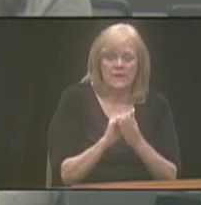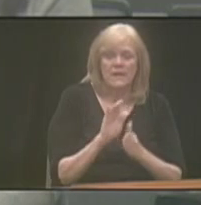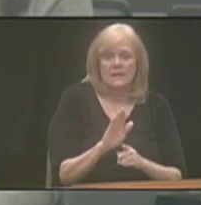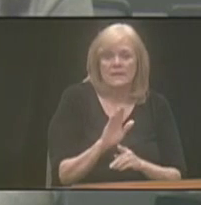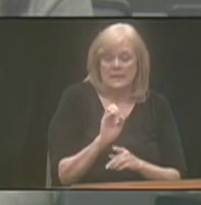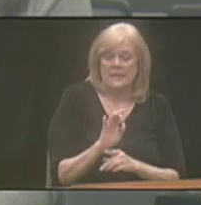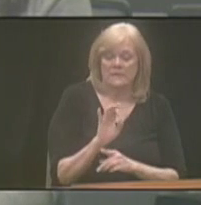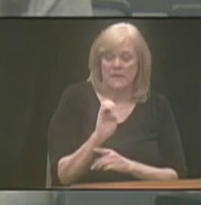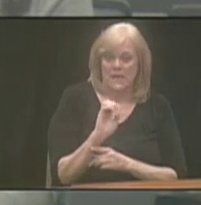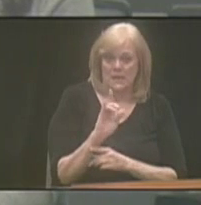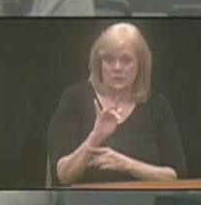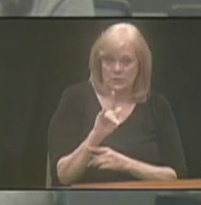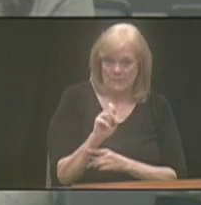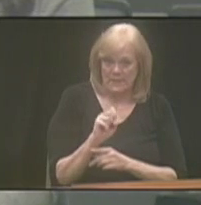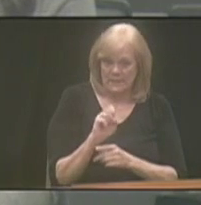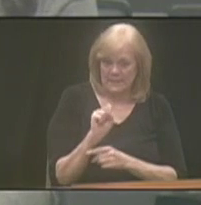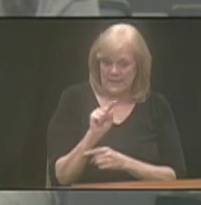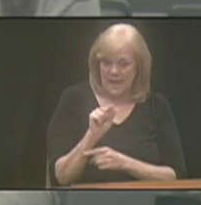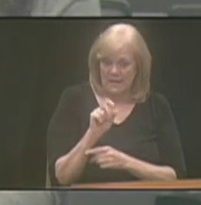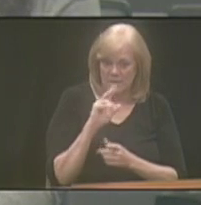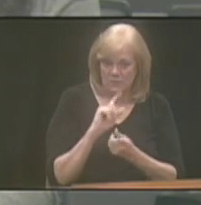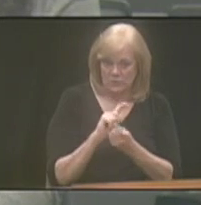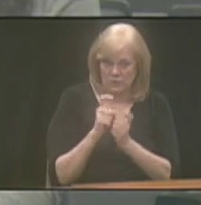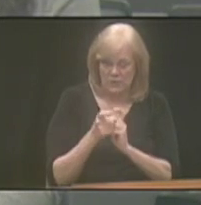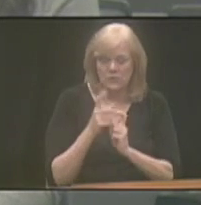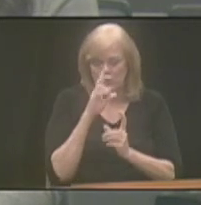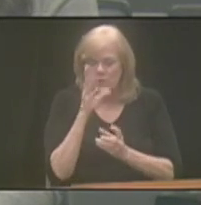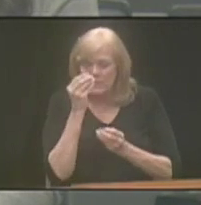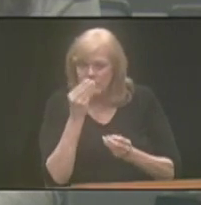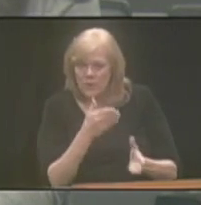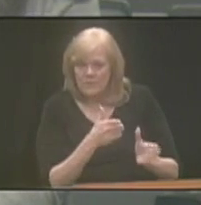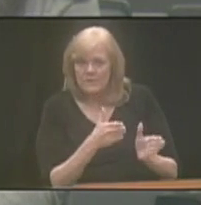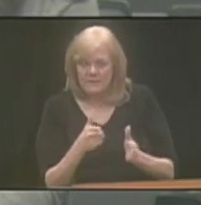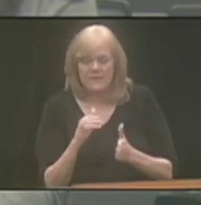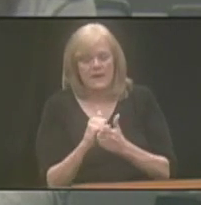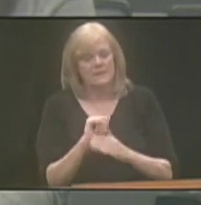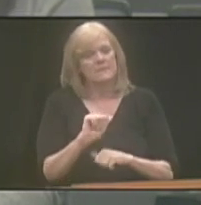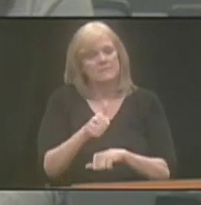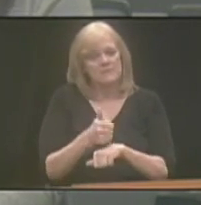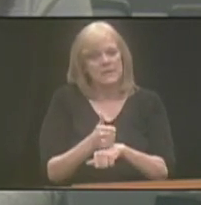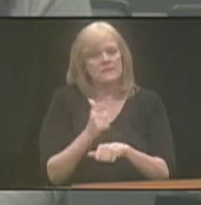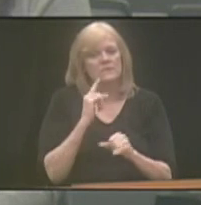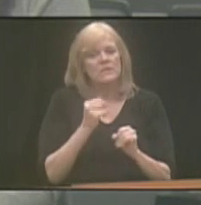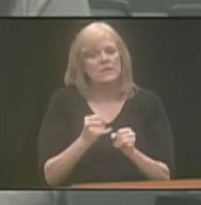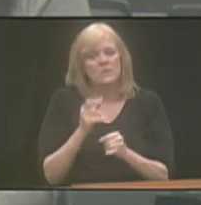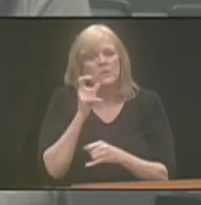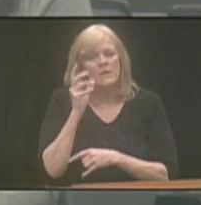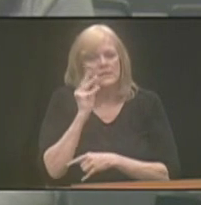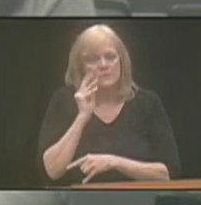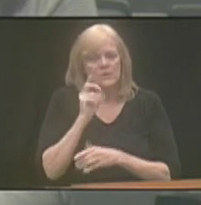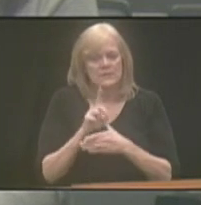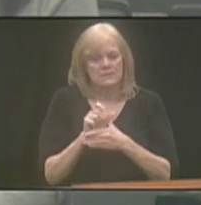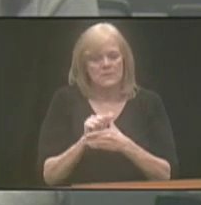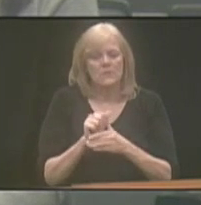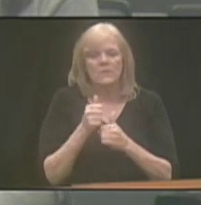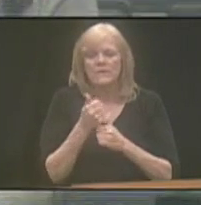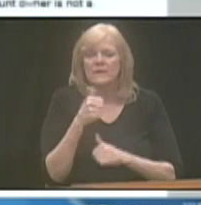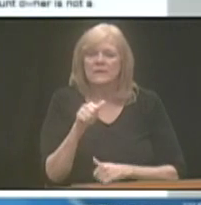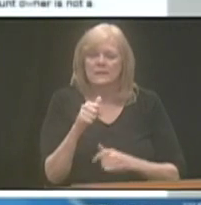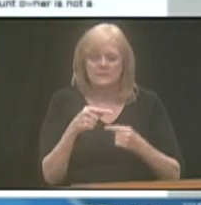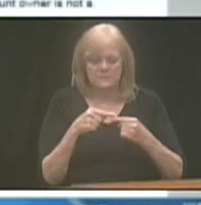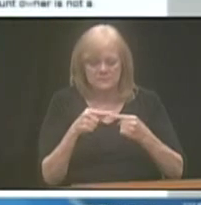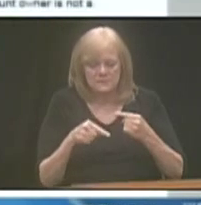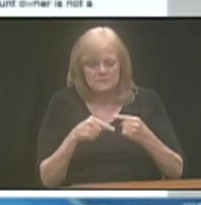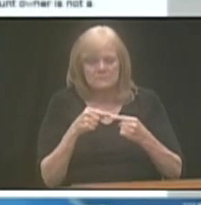if his eligibility status were to change, he'll inform the plan. That's in place for those individuals who experience disabilities of any cyclical